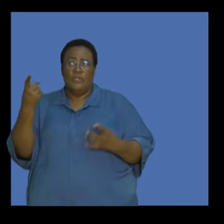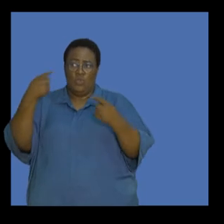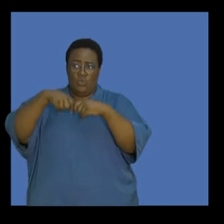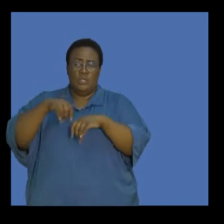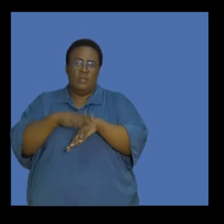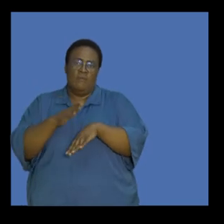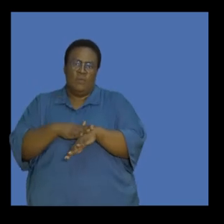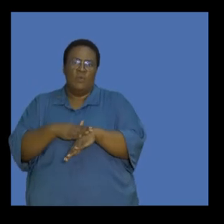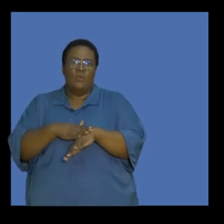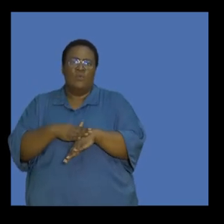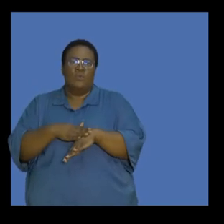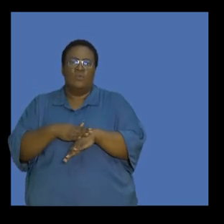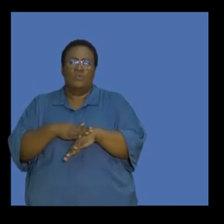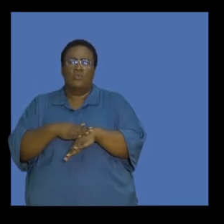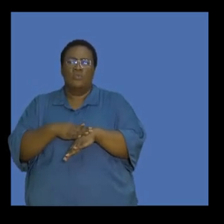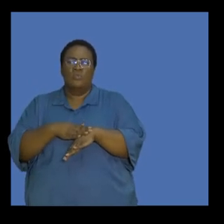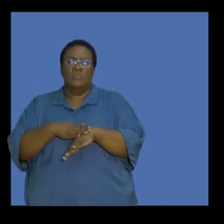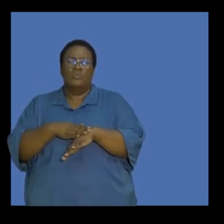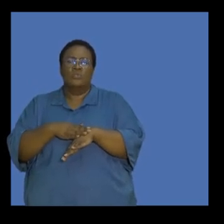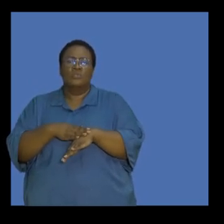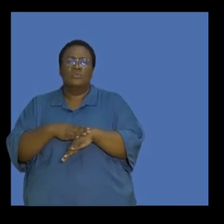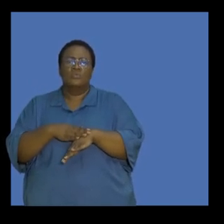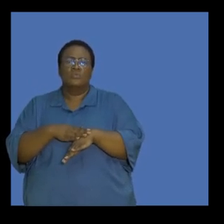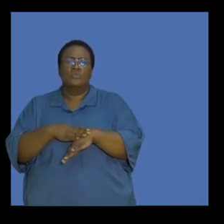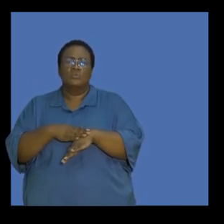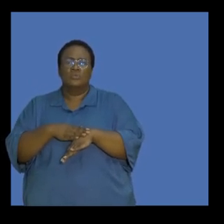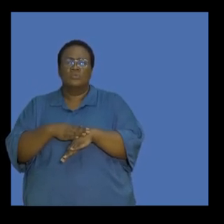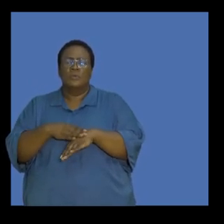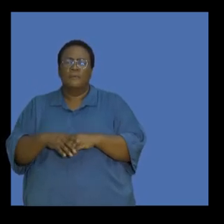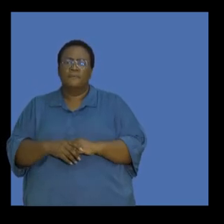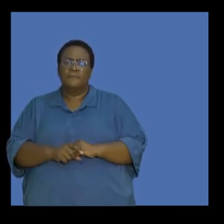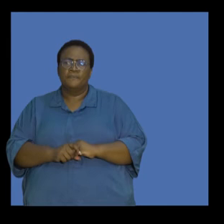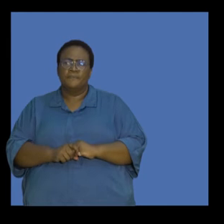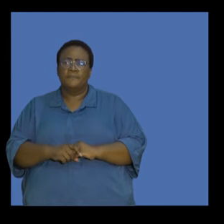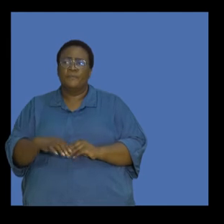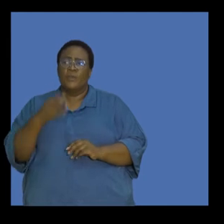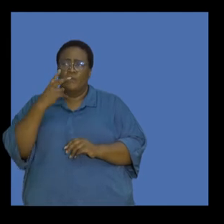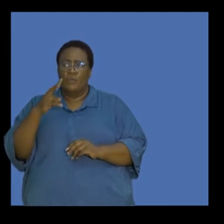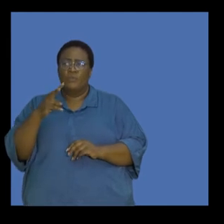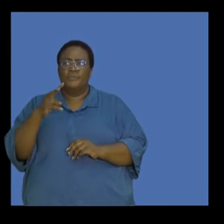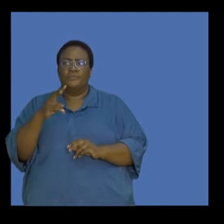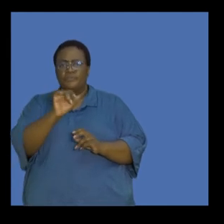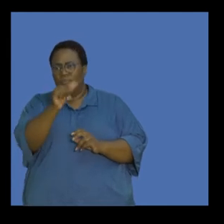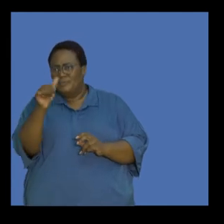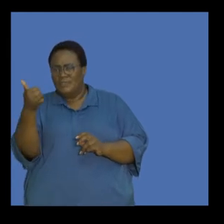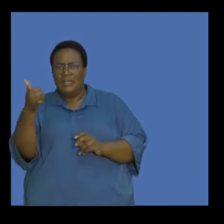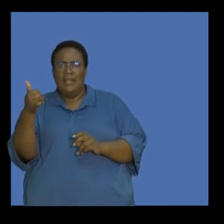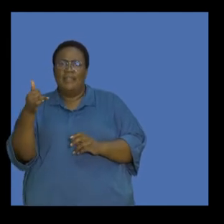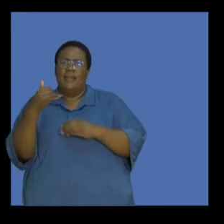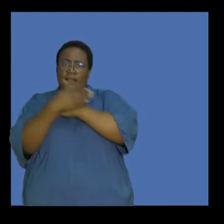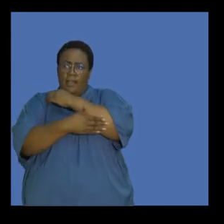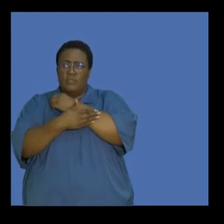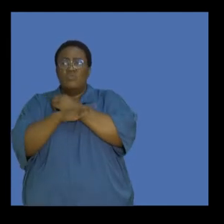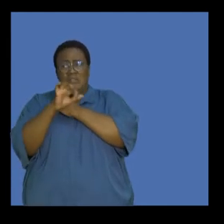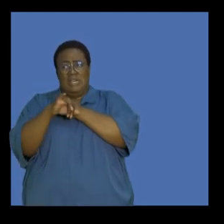significant contributor to the fossil emissions produced by these countries. If we look at collectively,